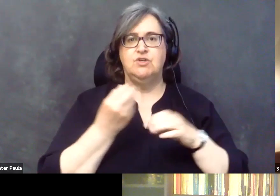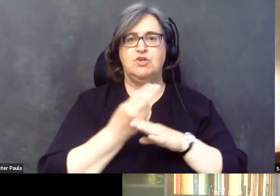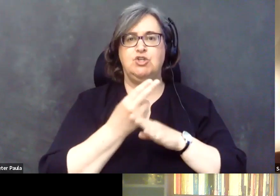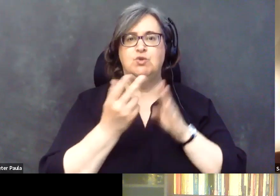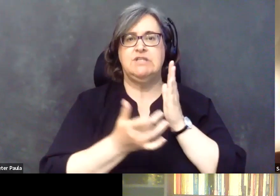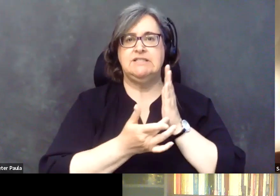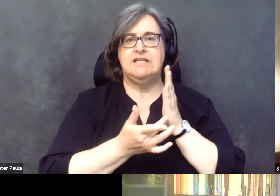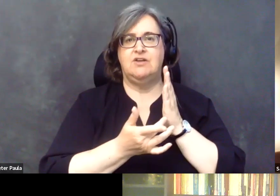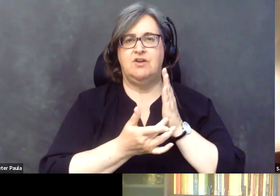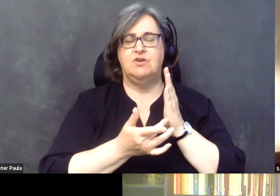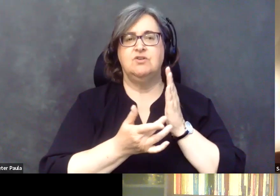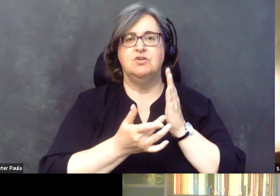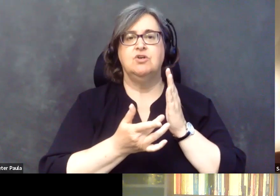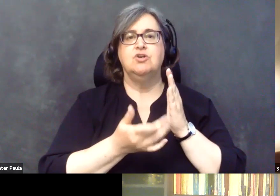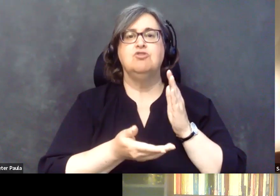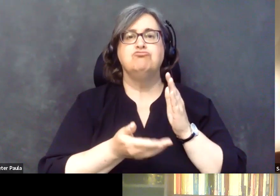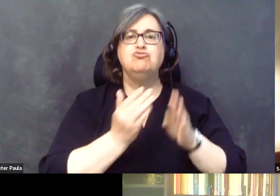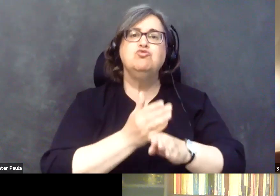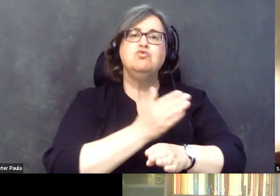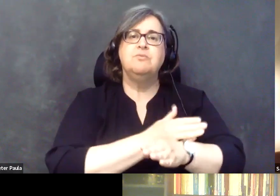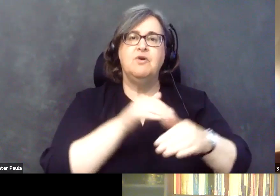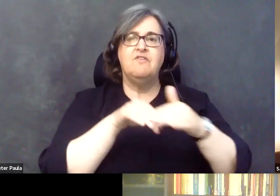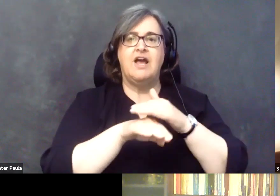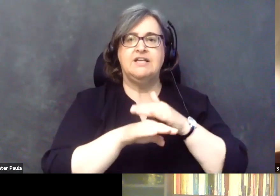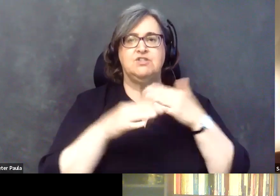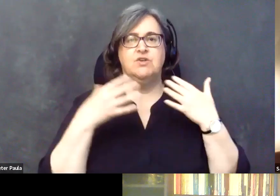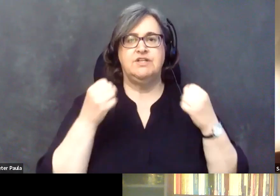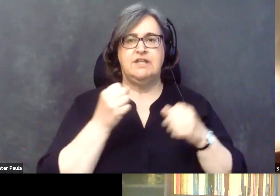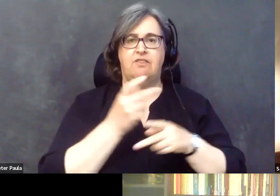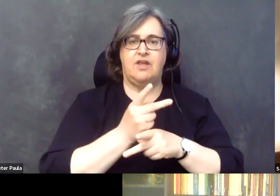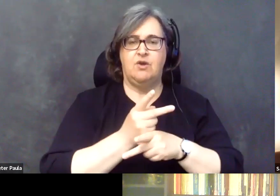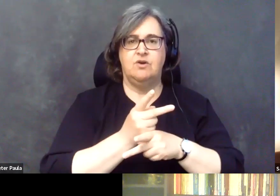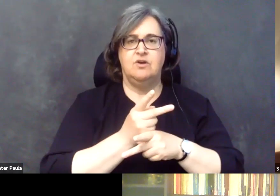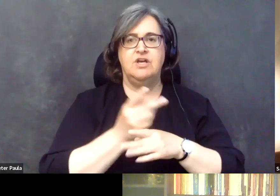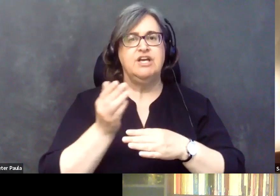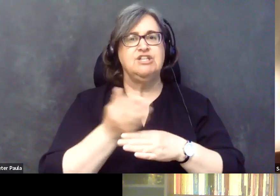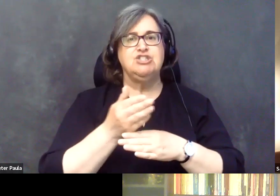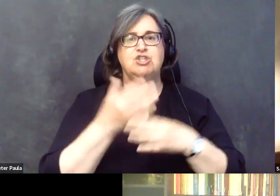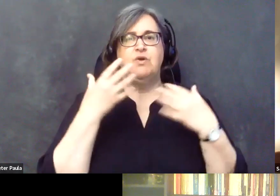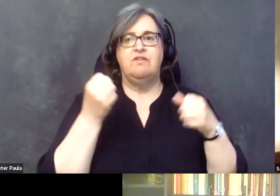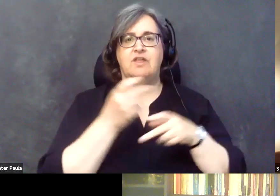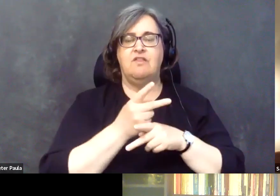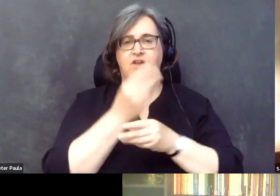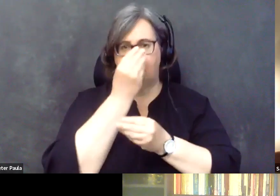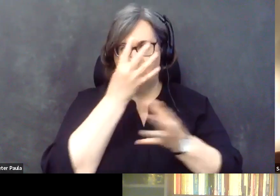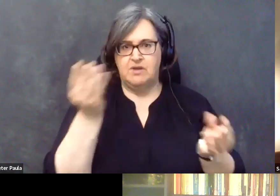technology to improve access to health care. So it's sharing health care information remotely.